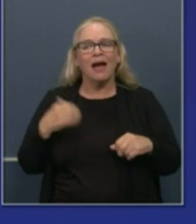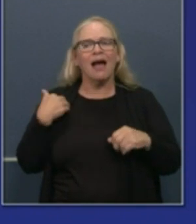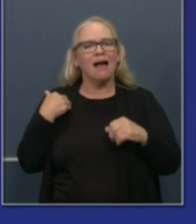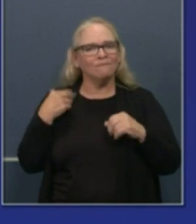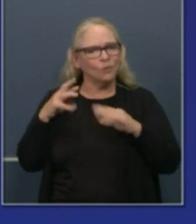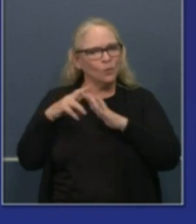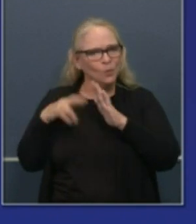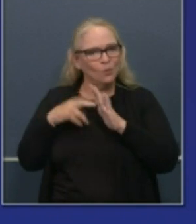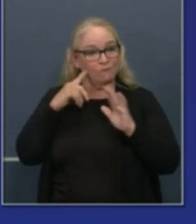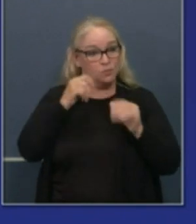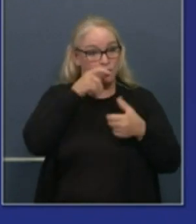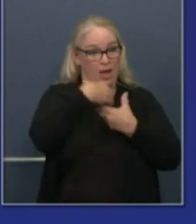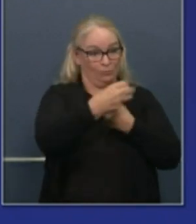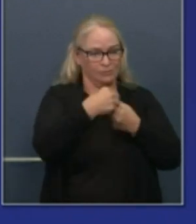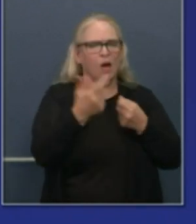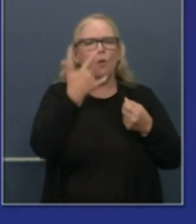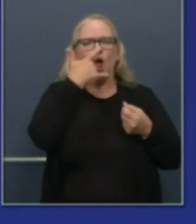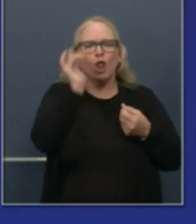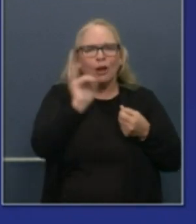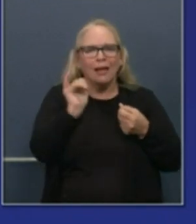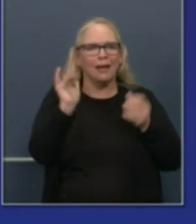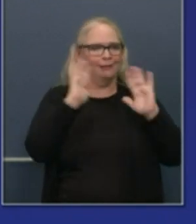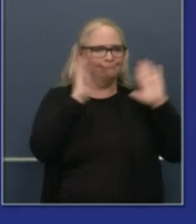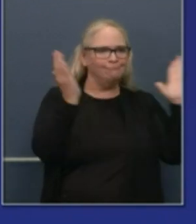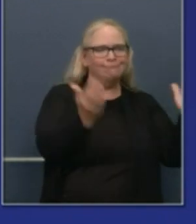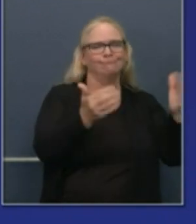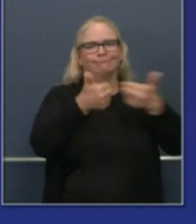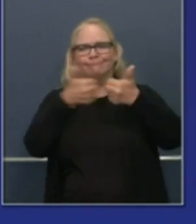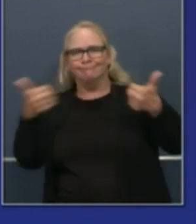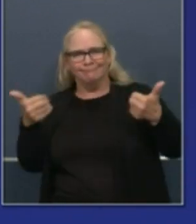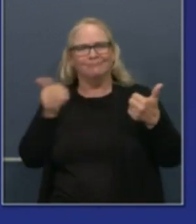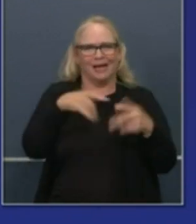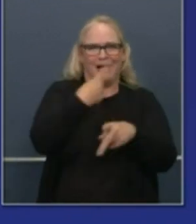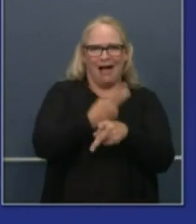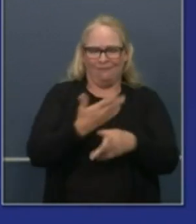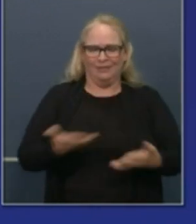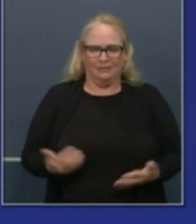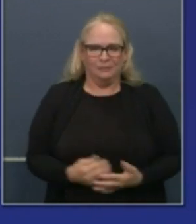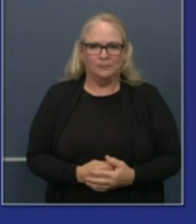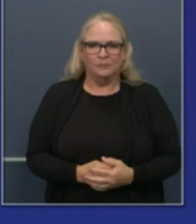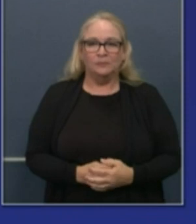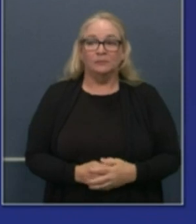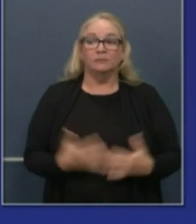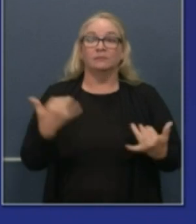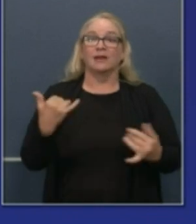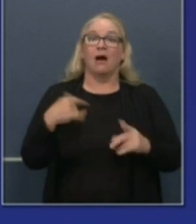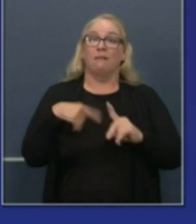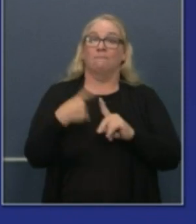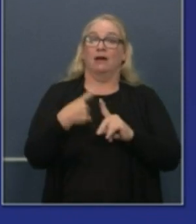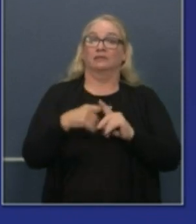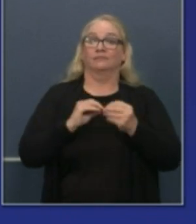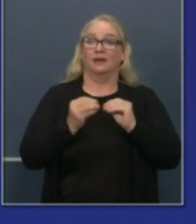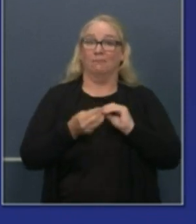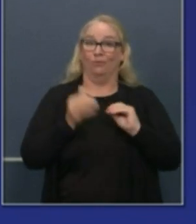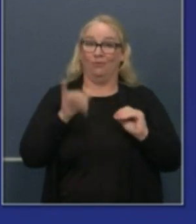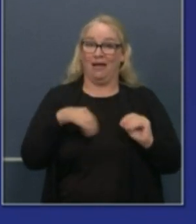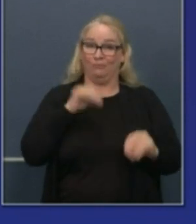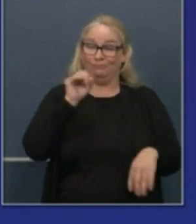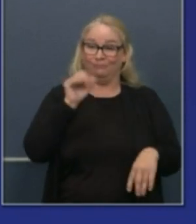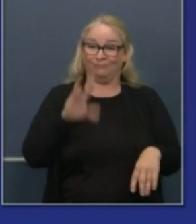in our seven-day average total number of COVID-19 positive cases yesterday July 19th 6